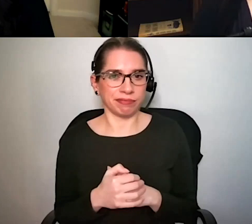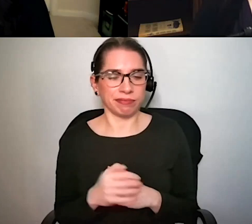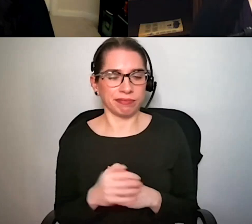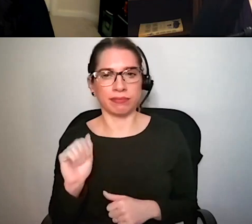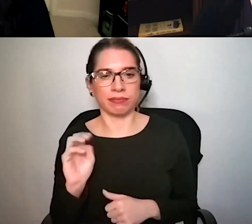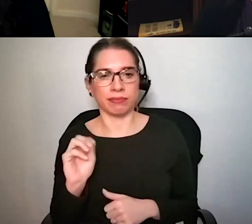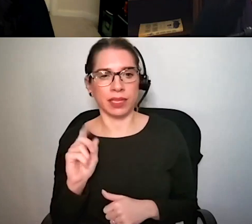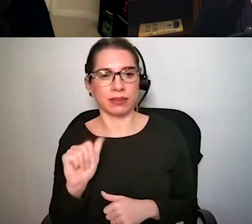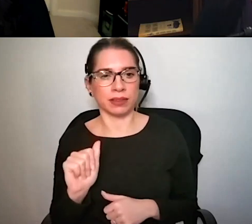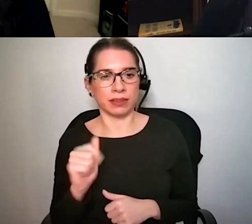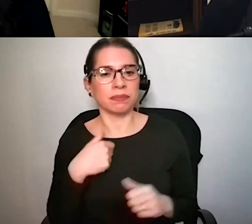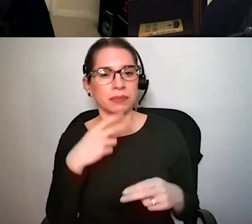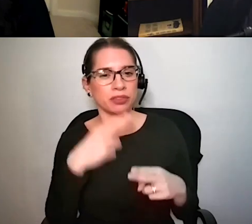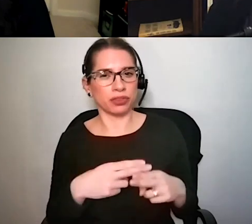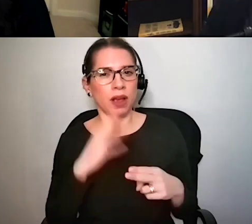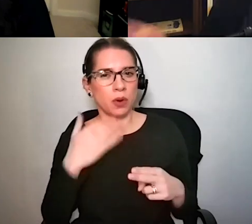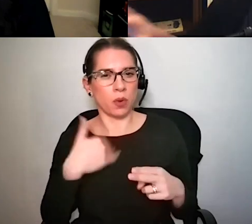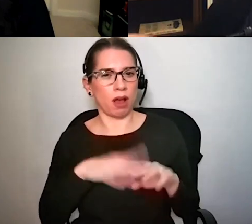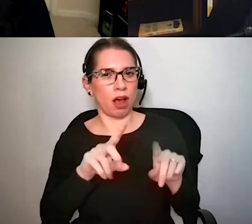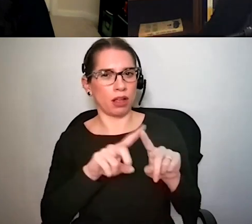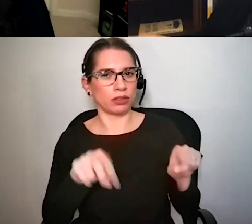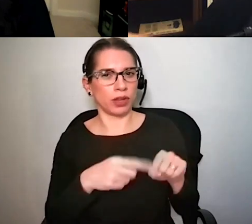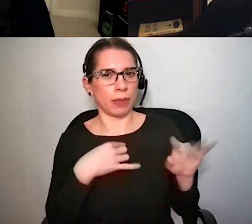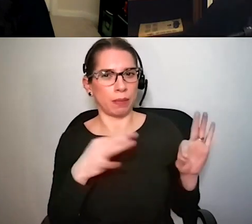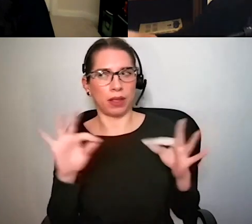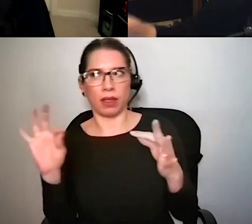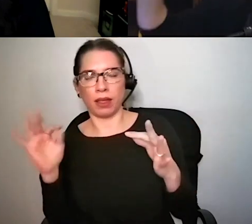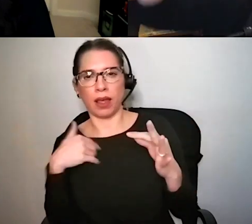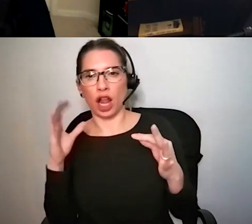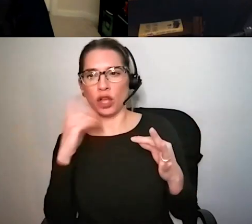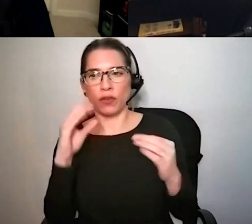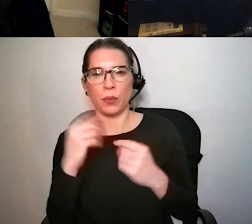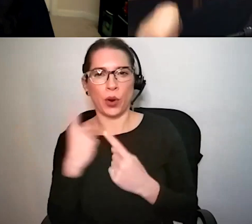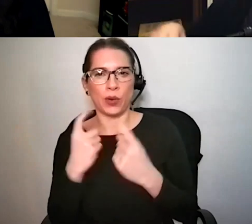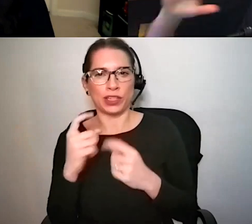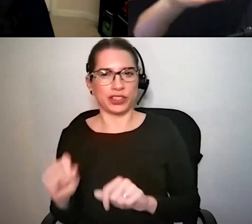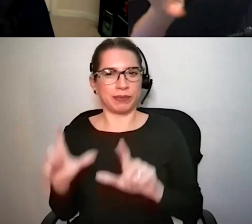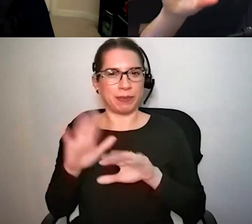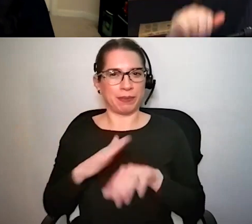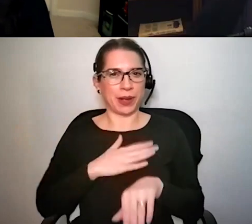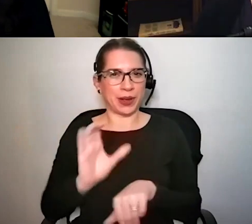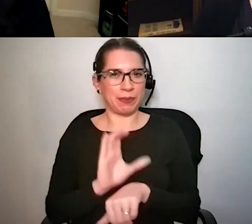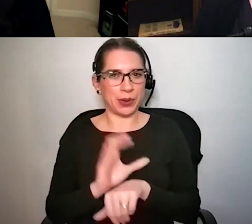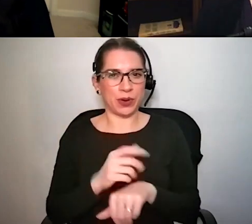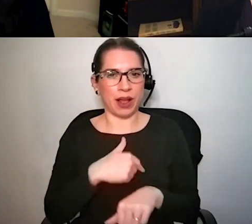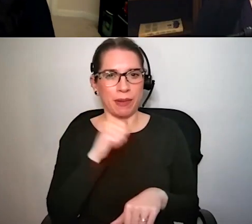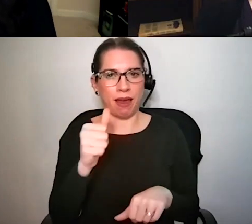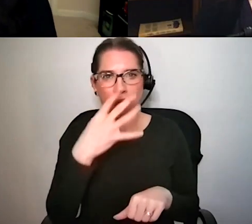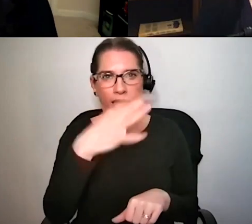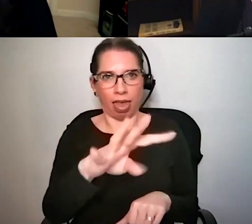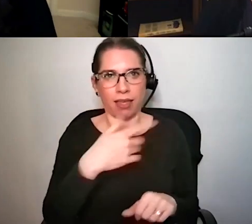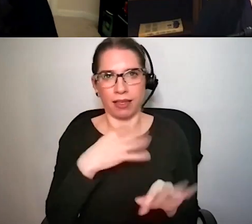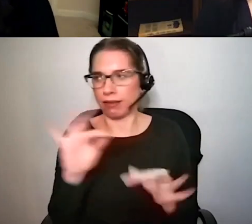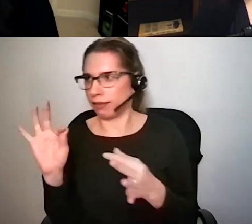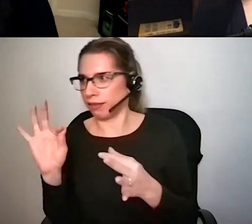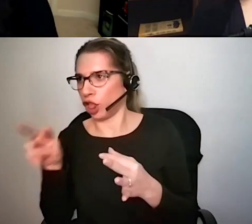mention um I'm I know I'm on screen and I'm looking off to the side I'm looking for more questions on my computer that's sitting over here so in case anyone is interested um